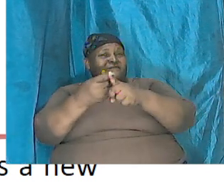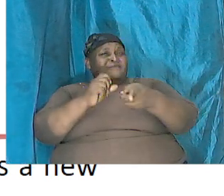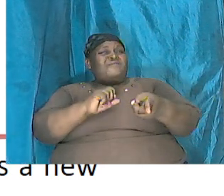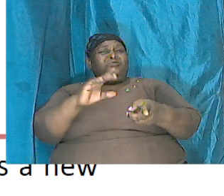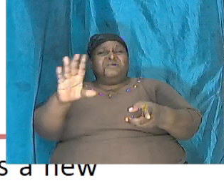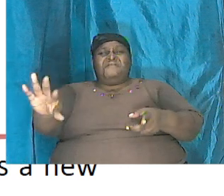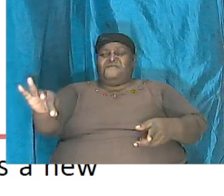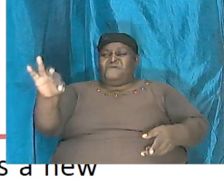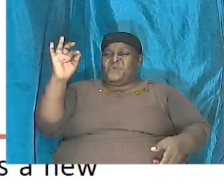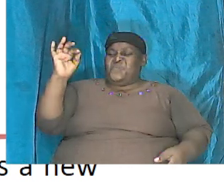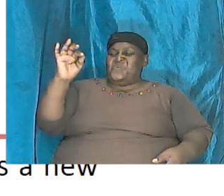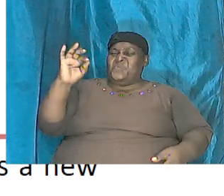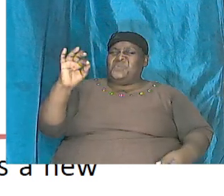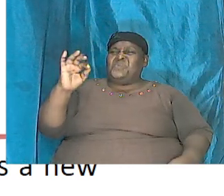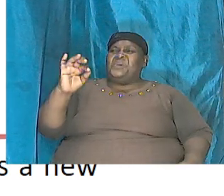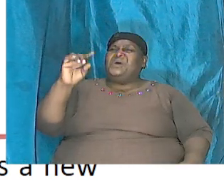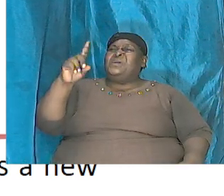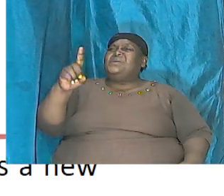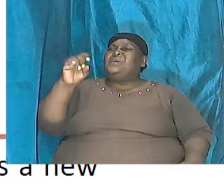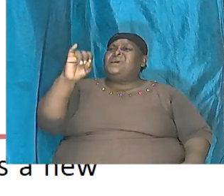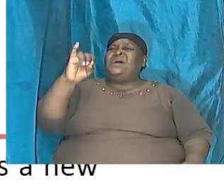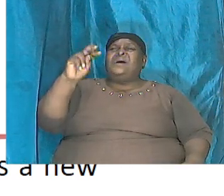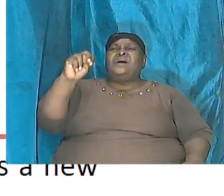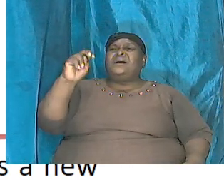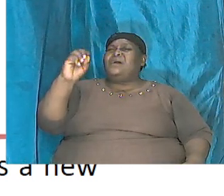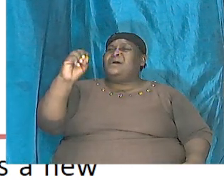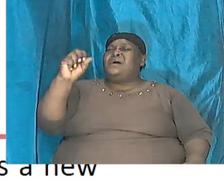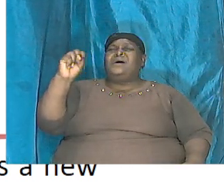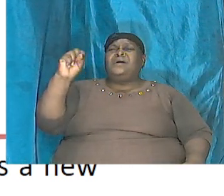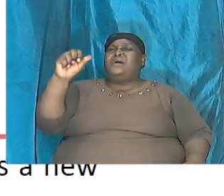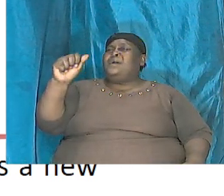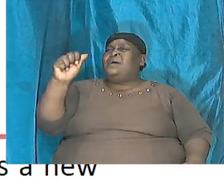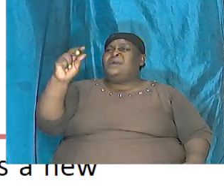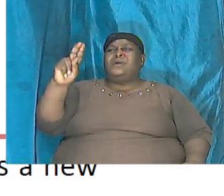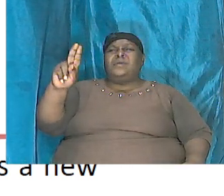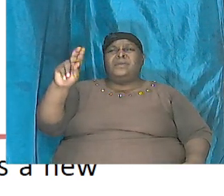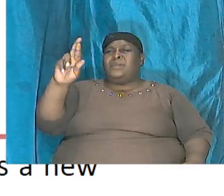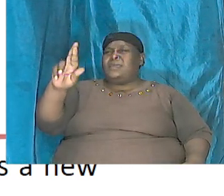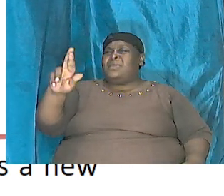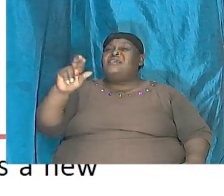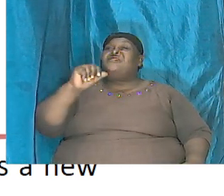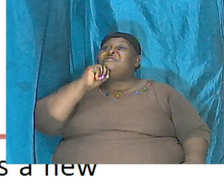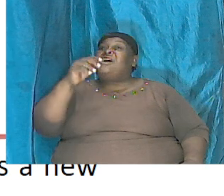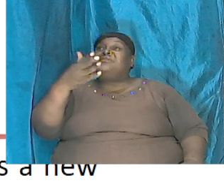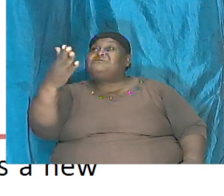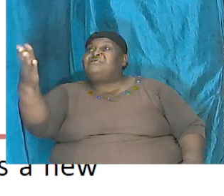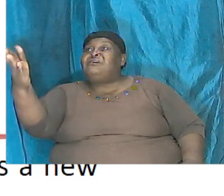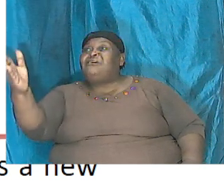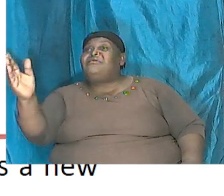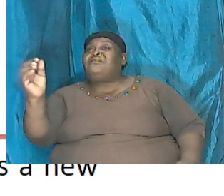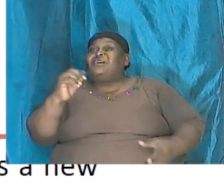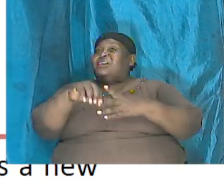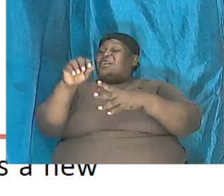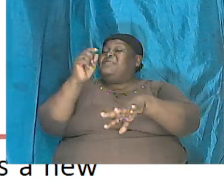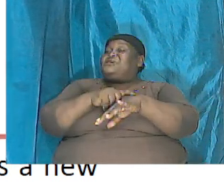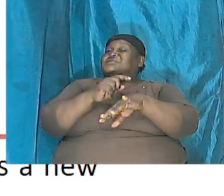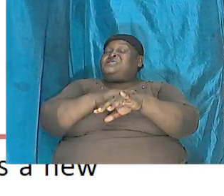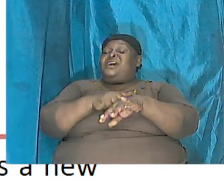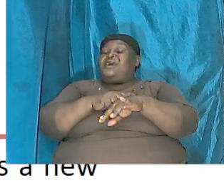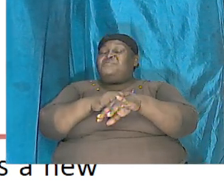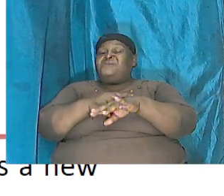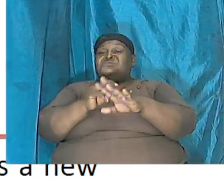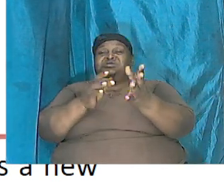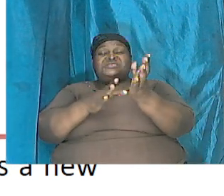have found dinosaurs dinosaur the word dinosaur was never there in the time before Christ